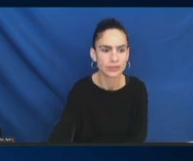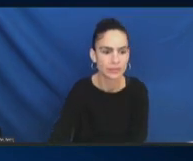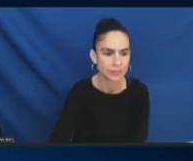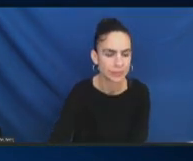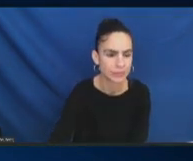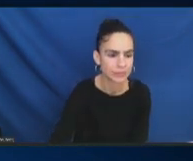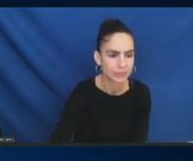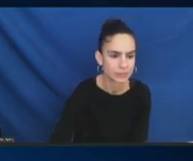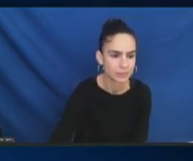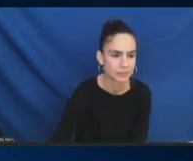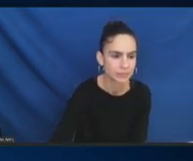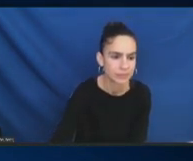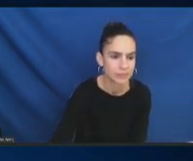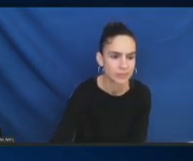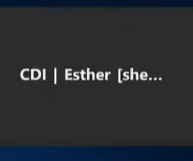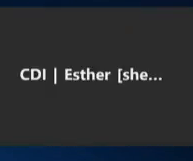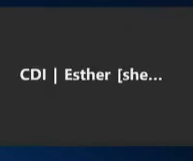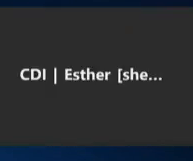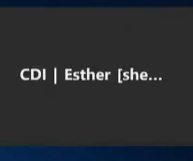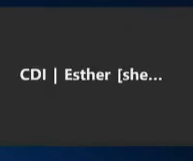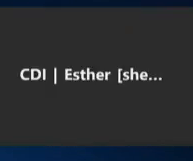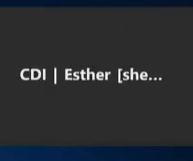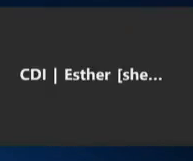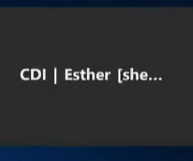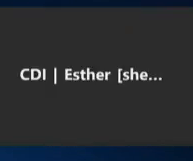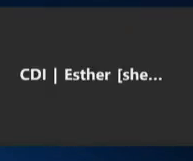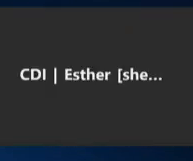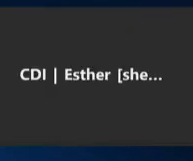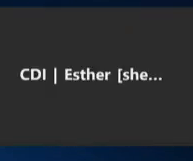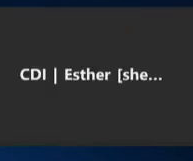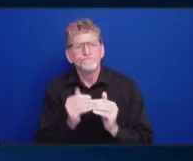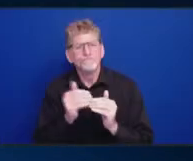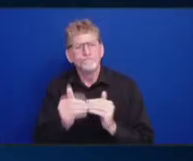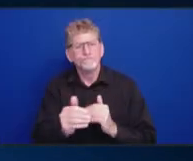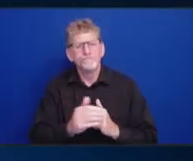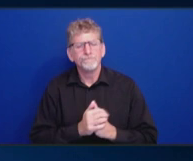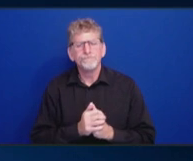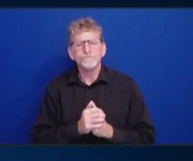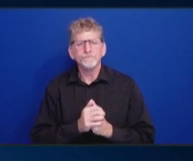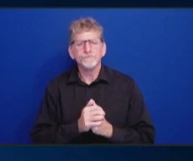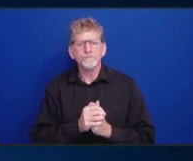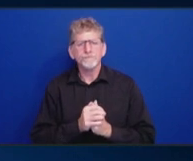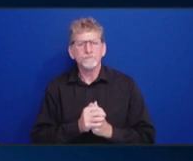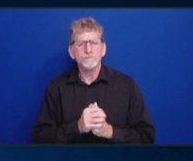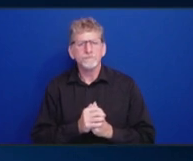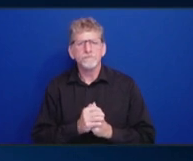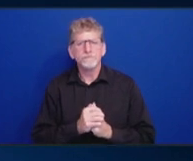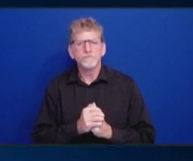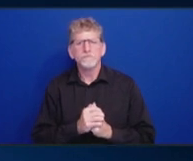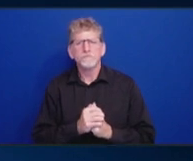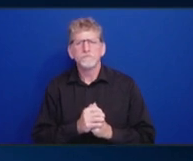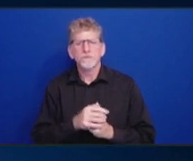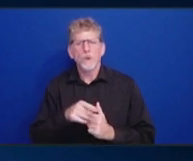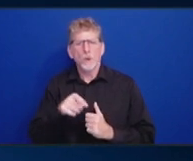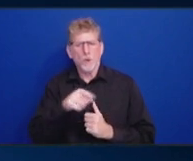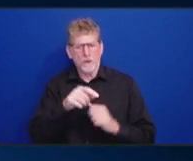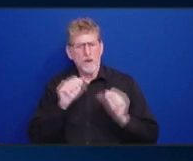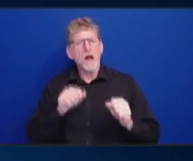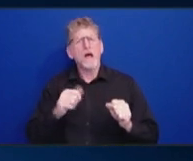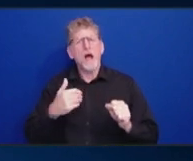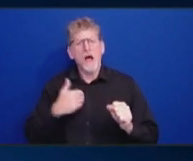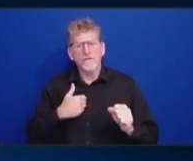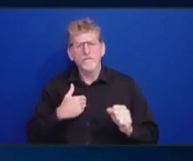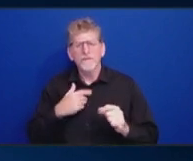about is you can bring in experts to come with you on co-chairs. You can have experts come in and join your subcommittee